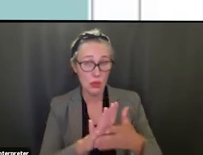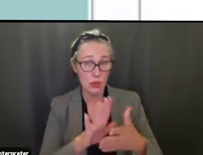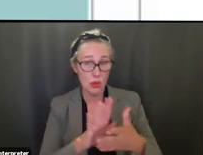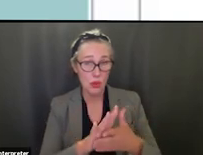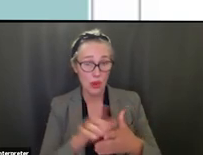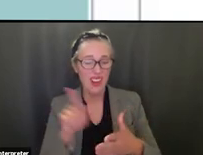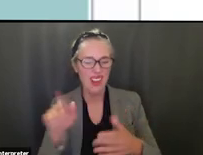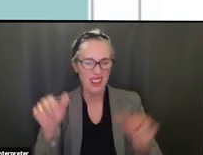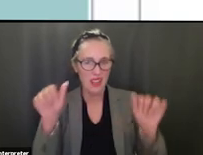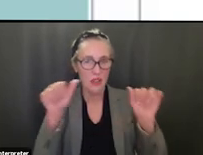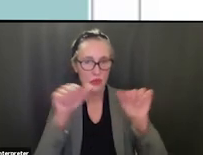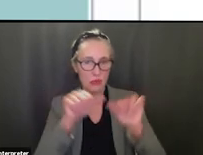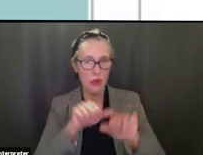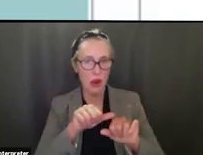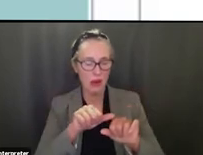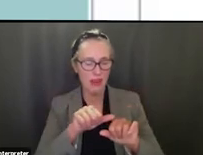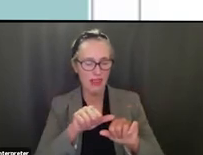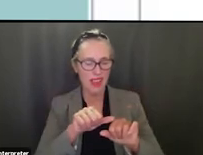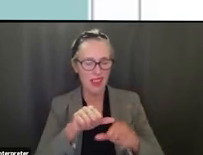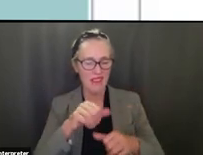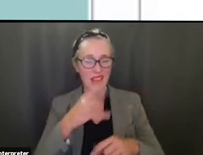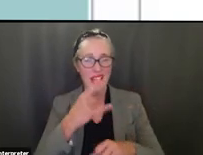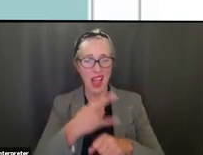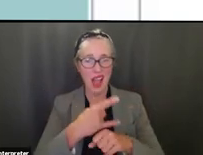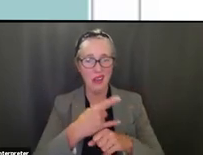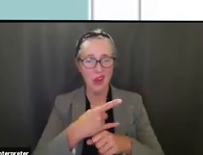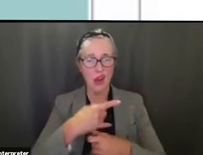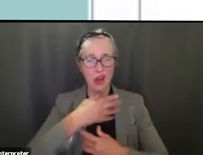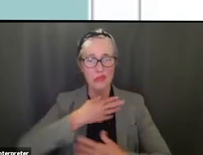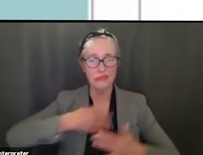drunk um the first thing would be